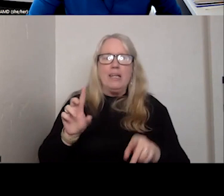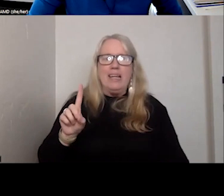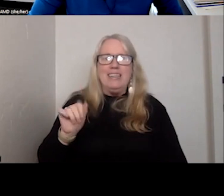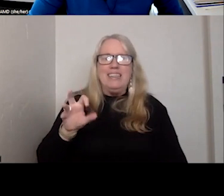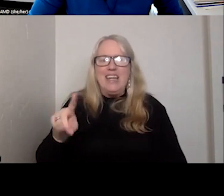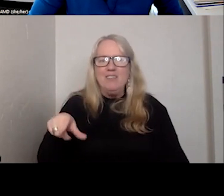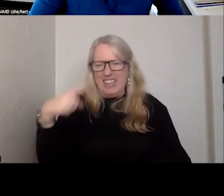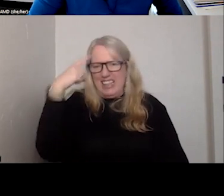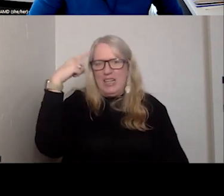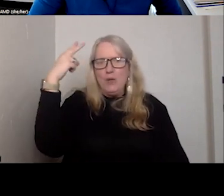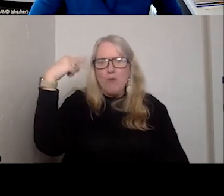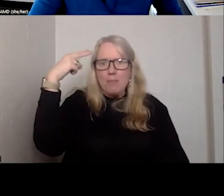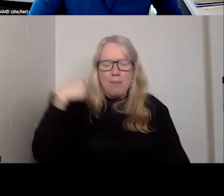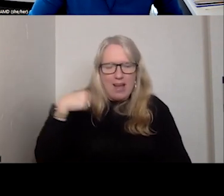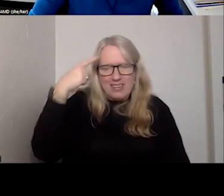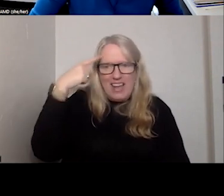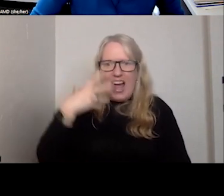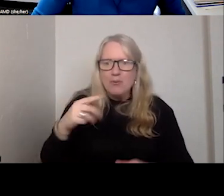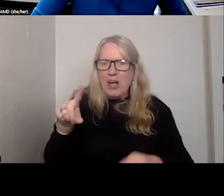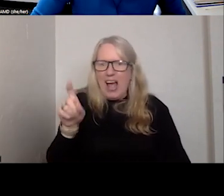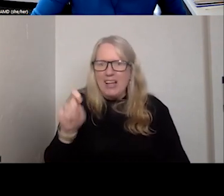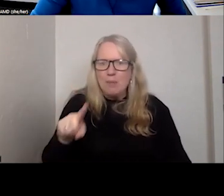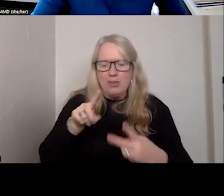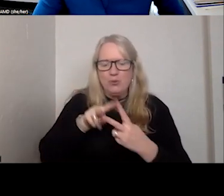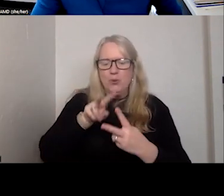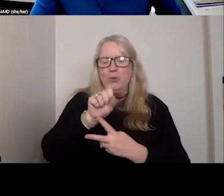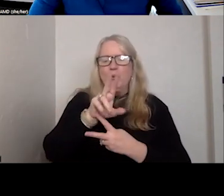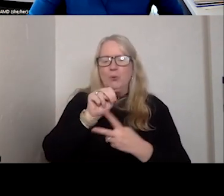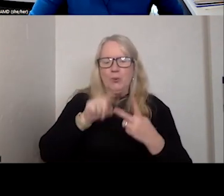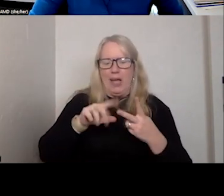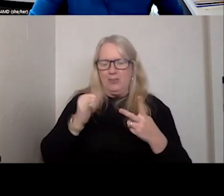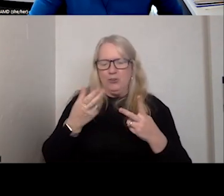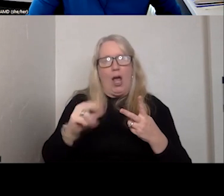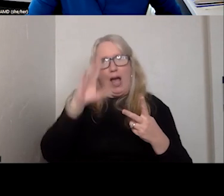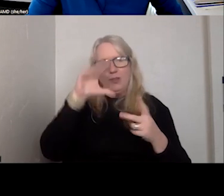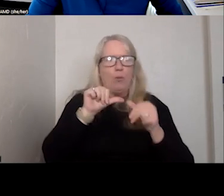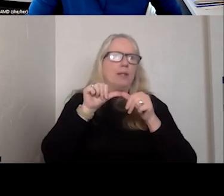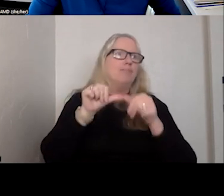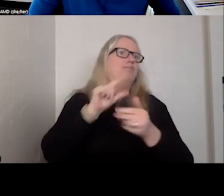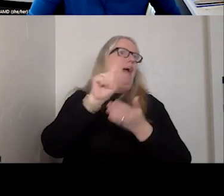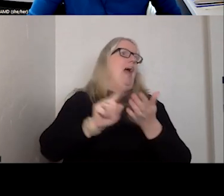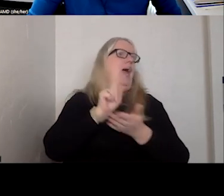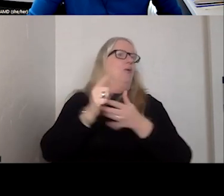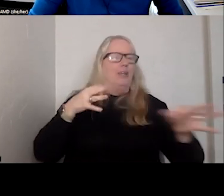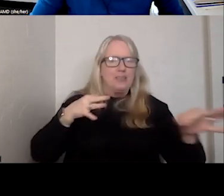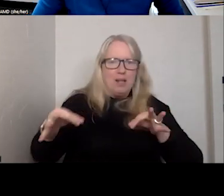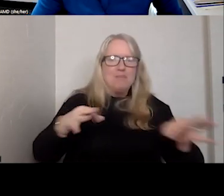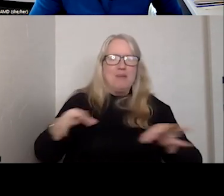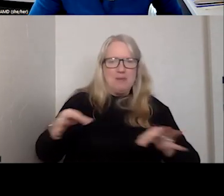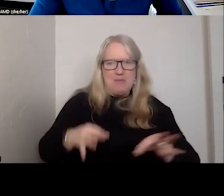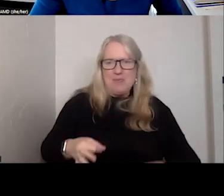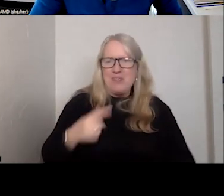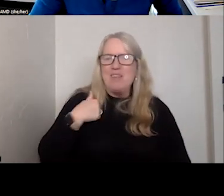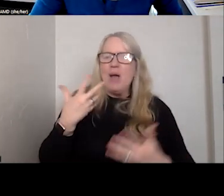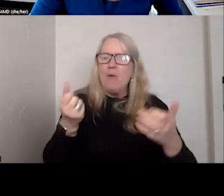my mind. I was going to ask a really quick question to Sue and John, which I know they could spend an hour explaining to us, but I would